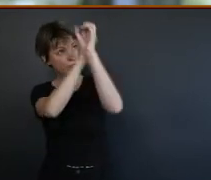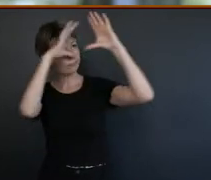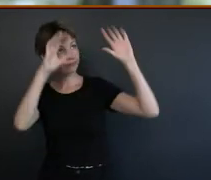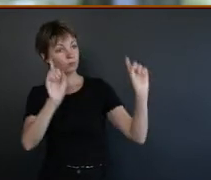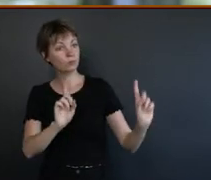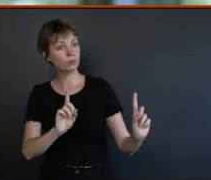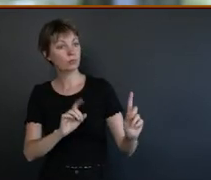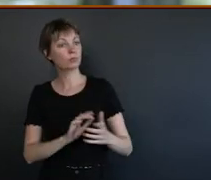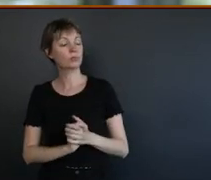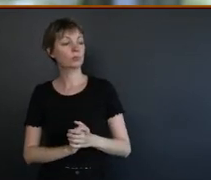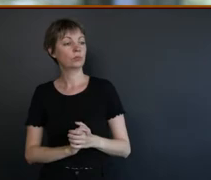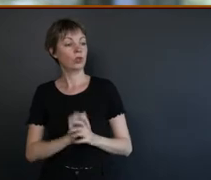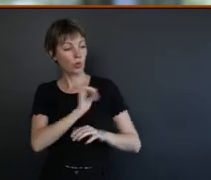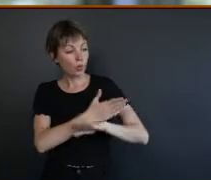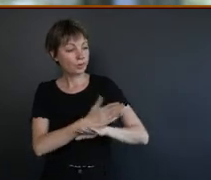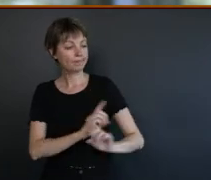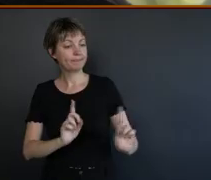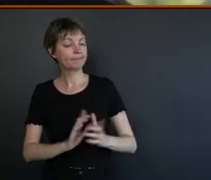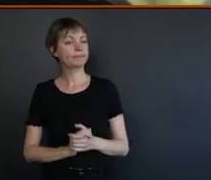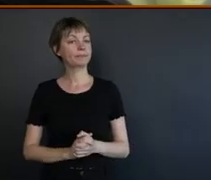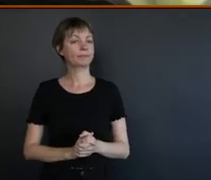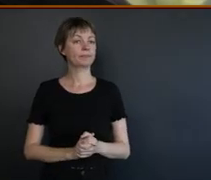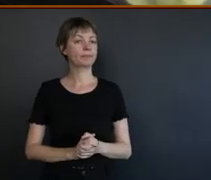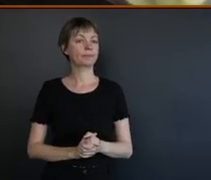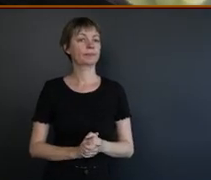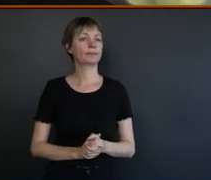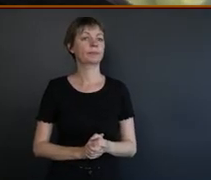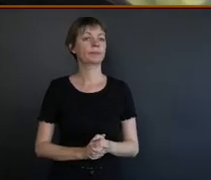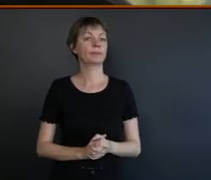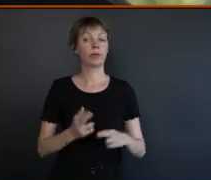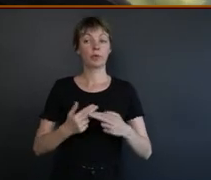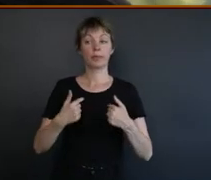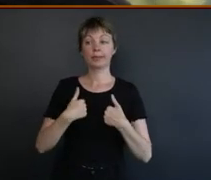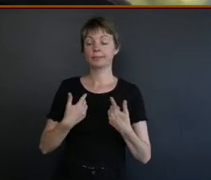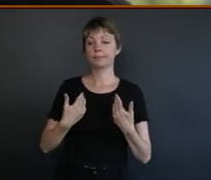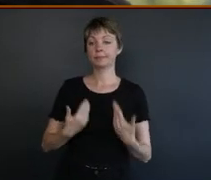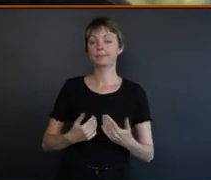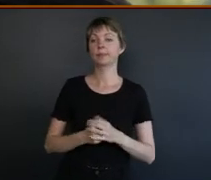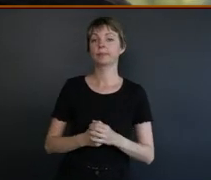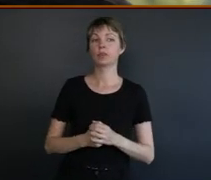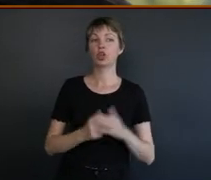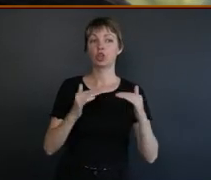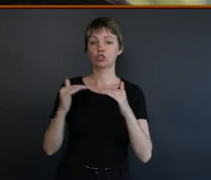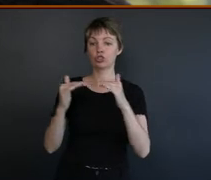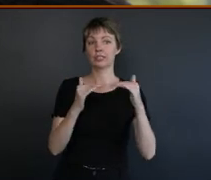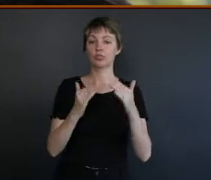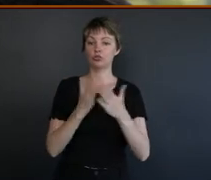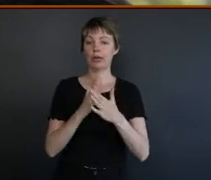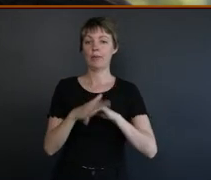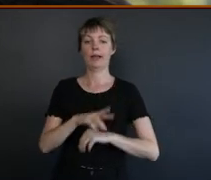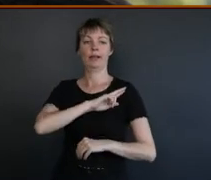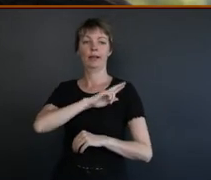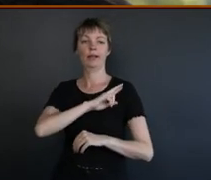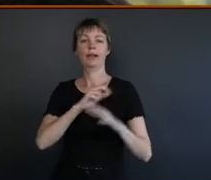terms of your interests and your work? For me, justice has to be grounded in accountability.